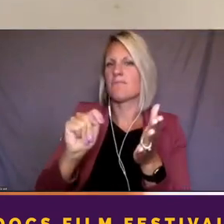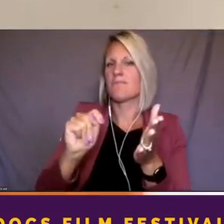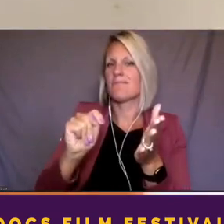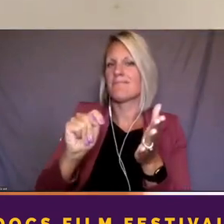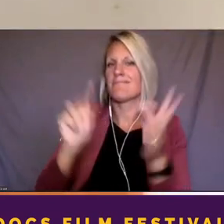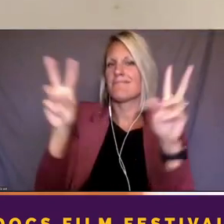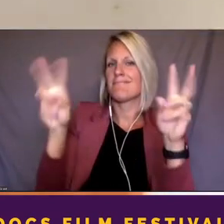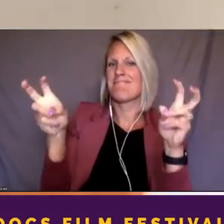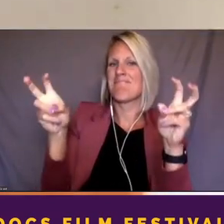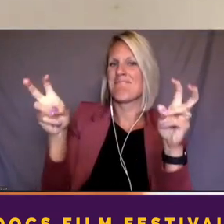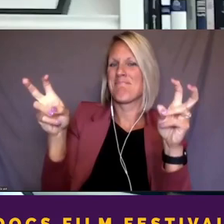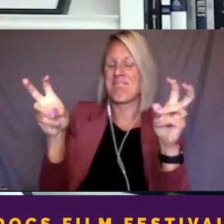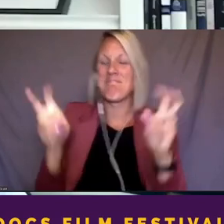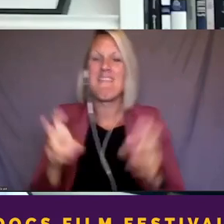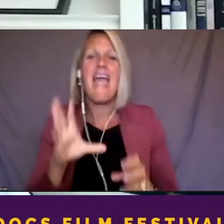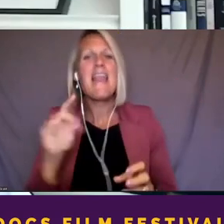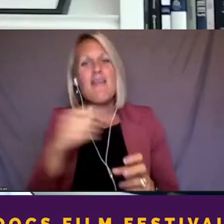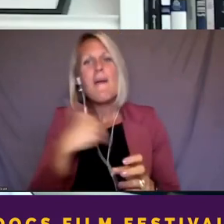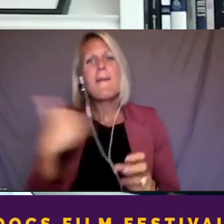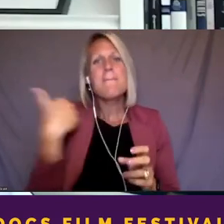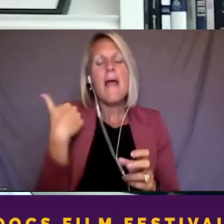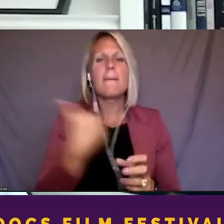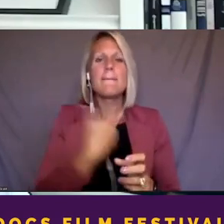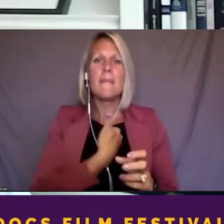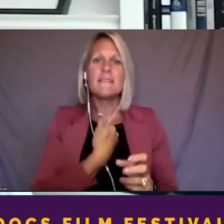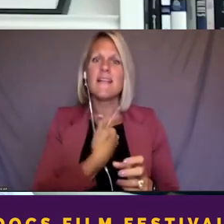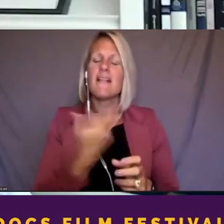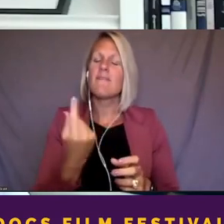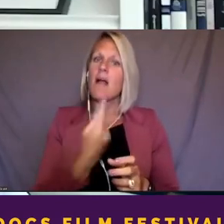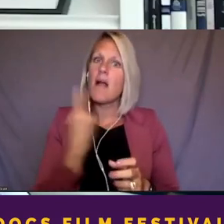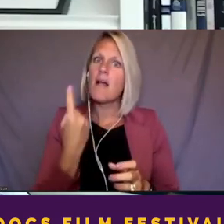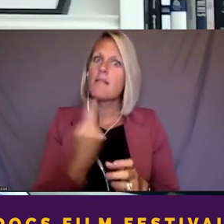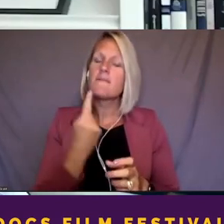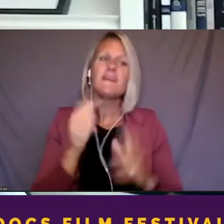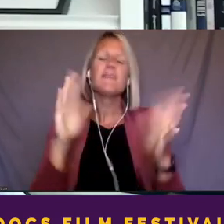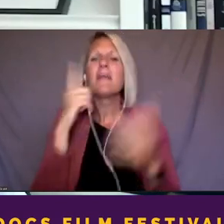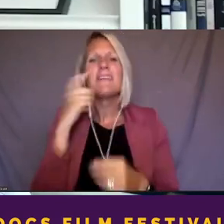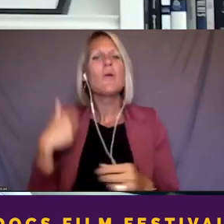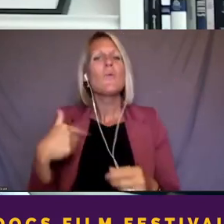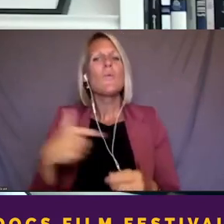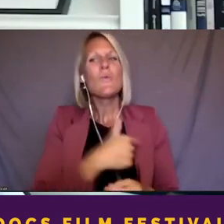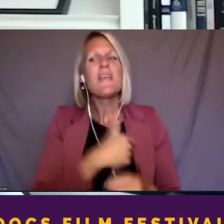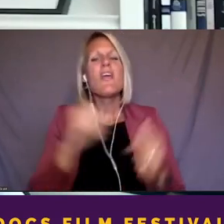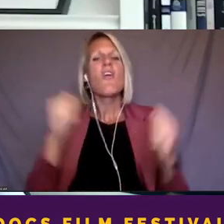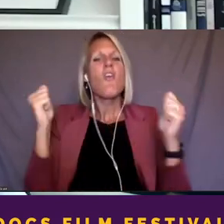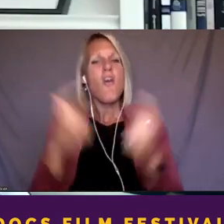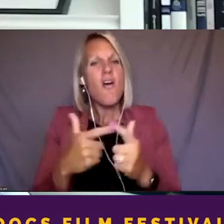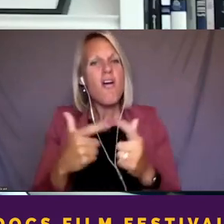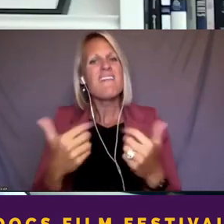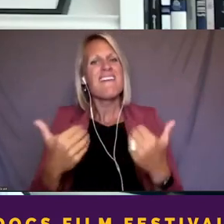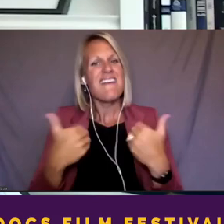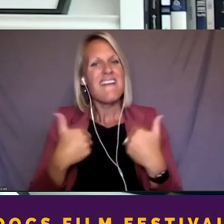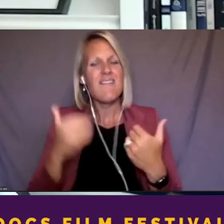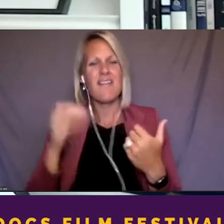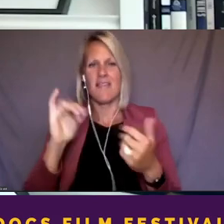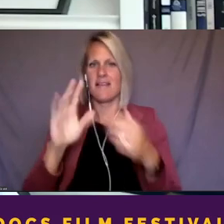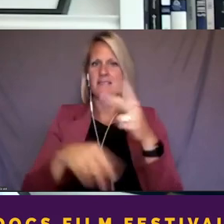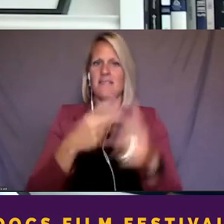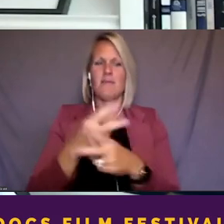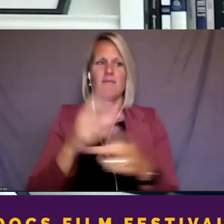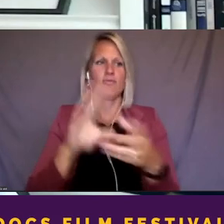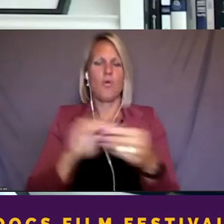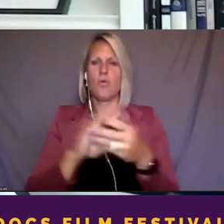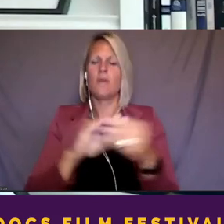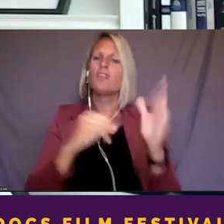And I remind myself of that all the time, because we all come to these kinds of stories, to our journalism, to our